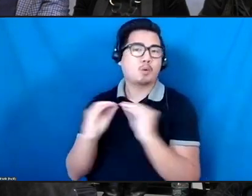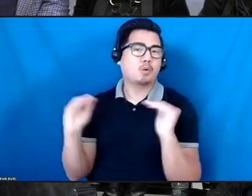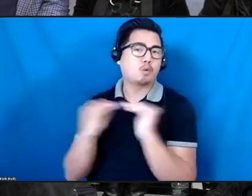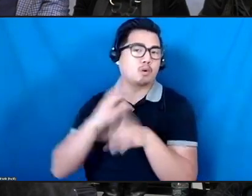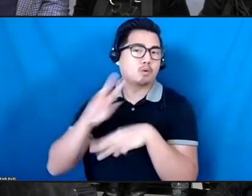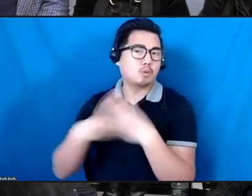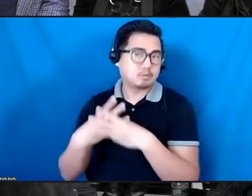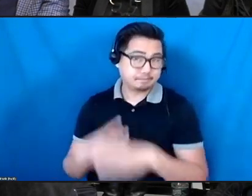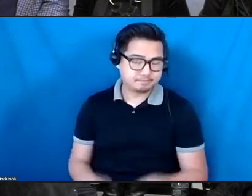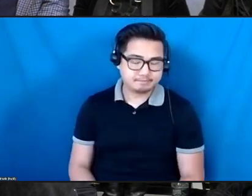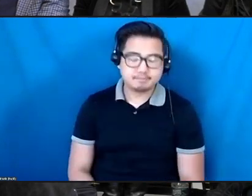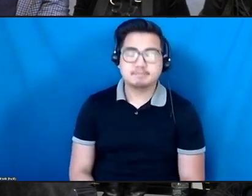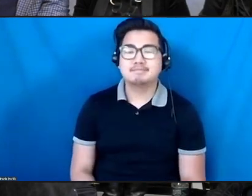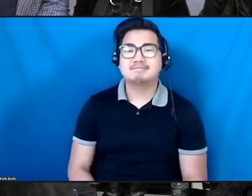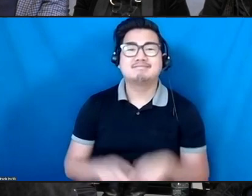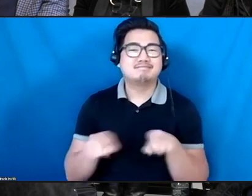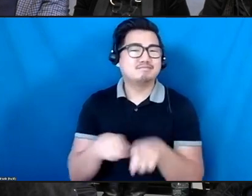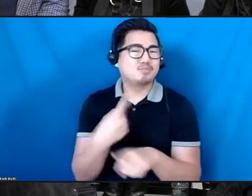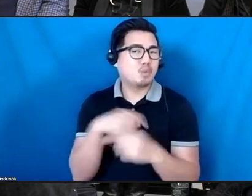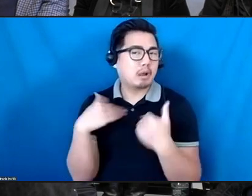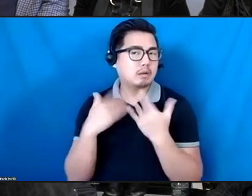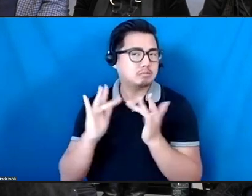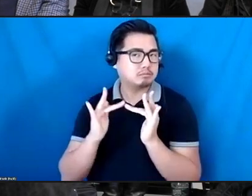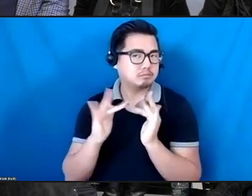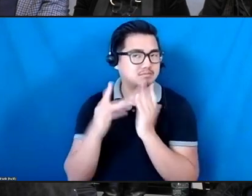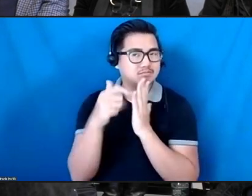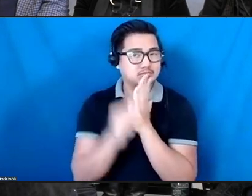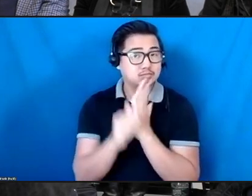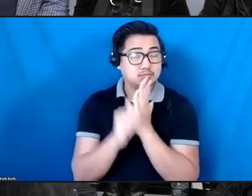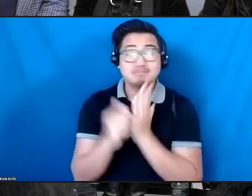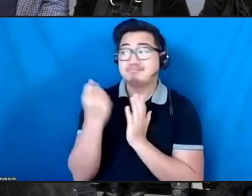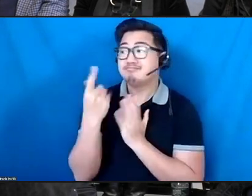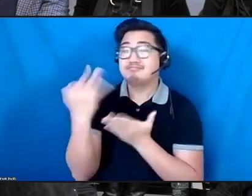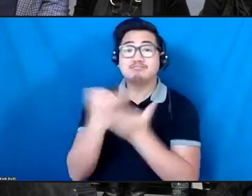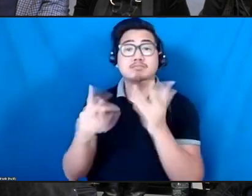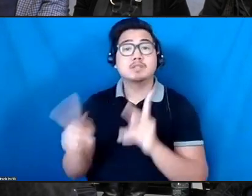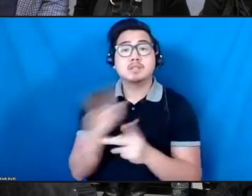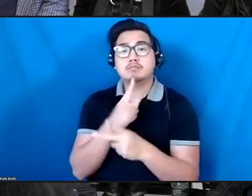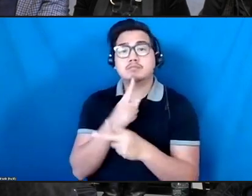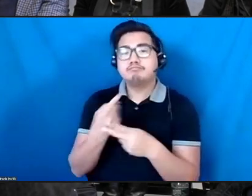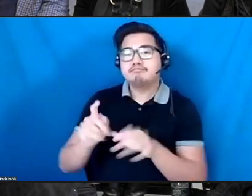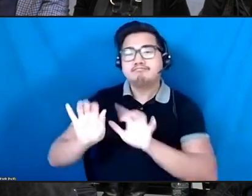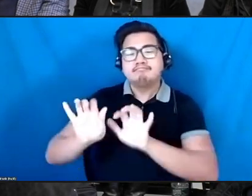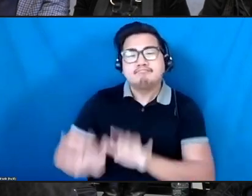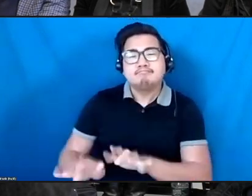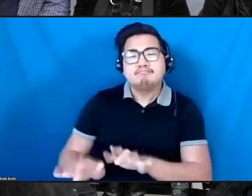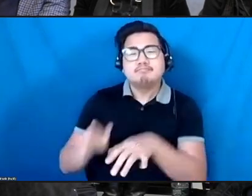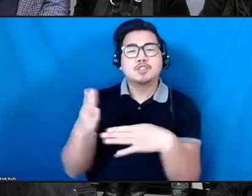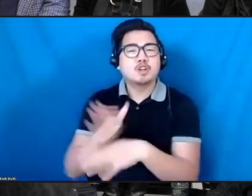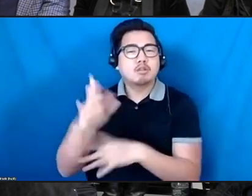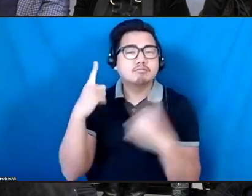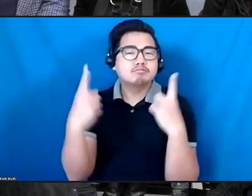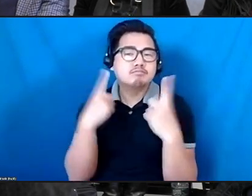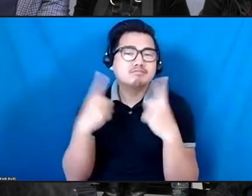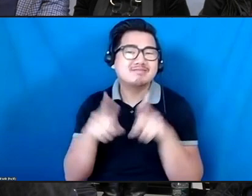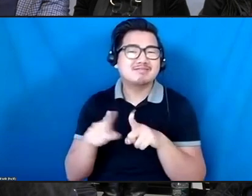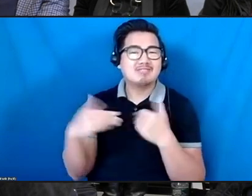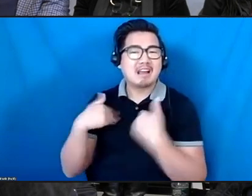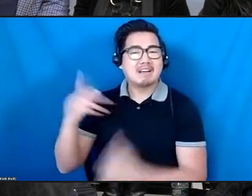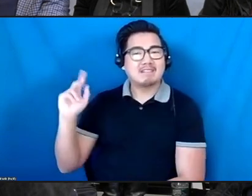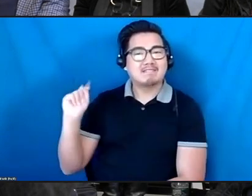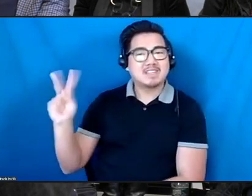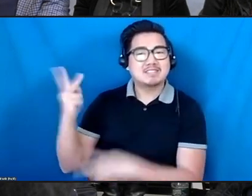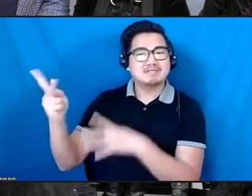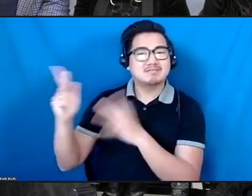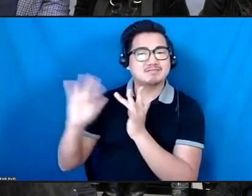We have an online journal where artists share their thinking, a live-streaming television network, which you are witnessing right now,